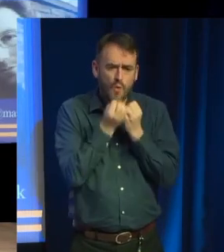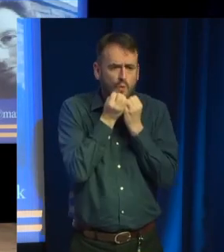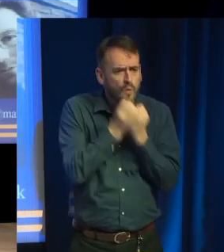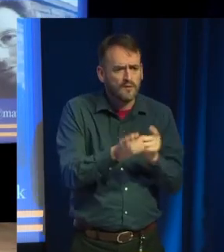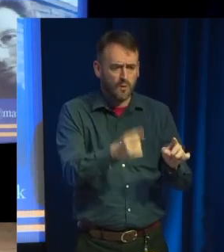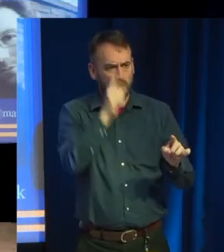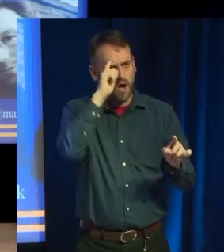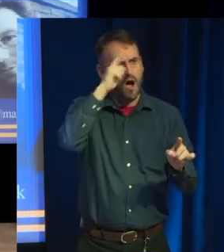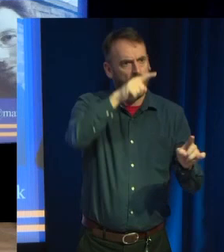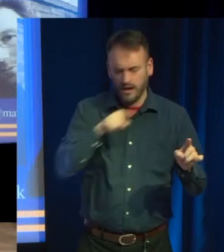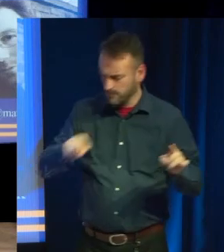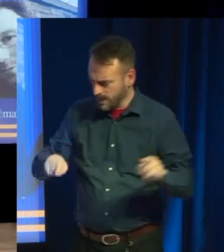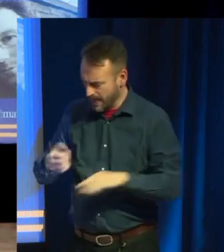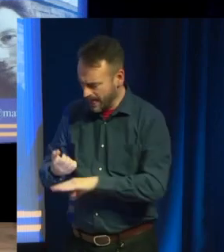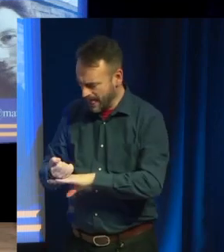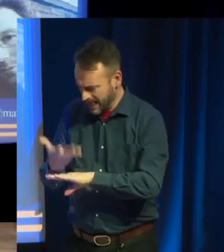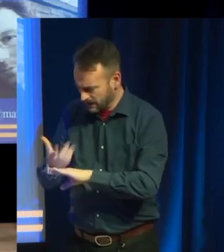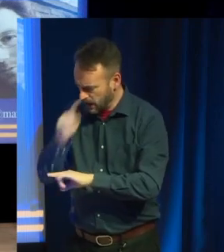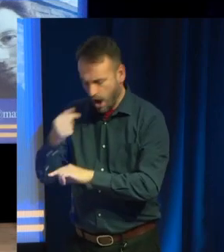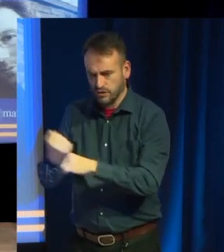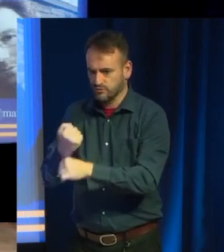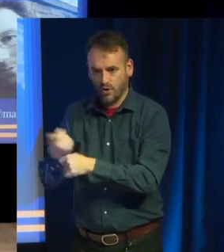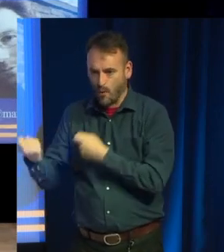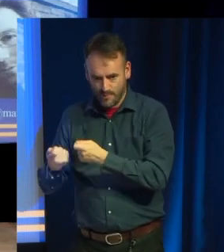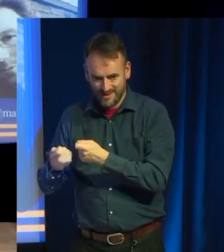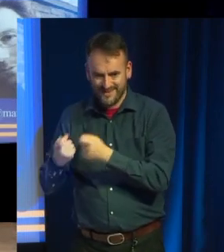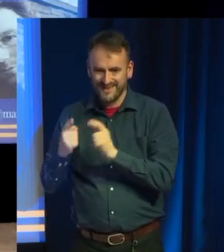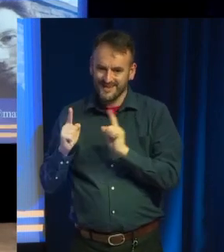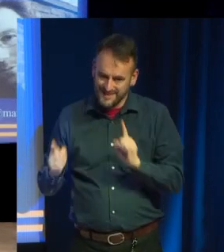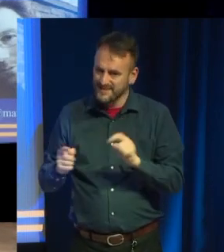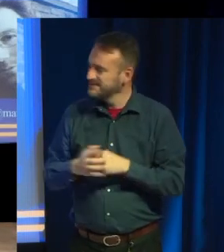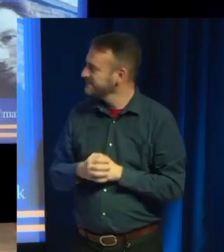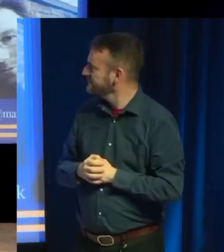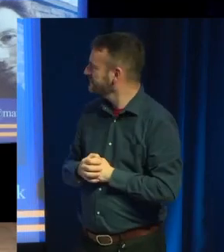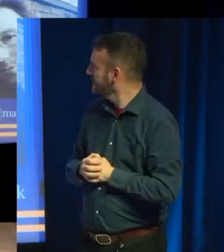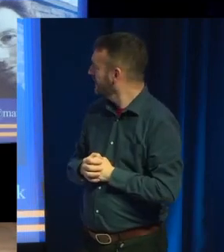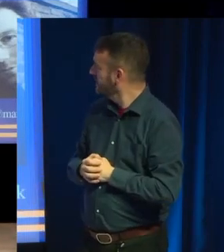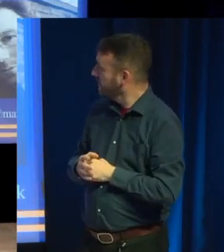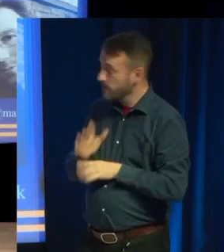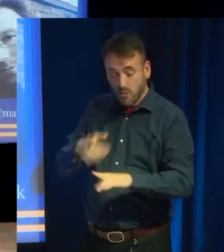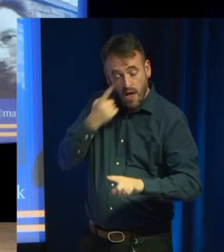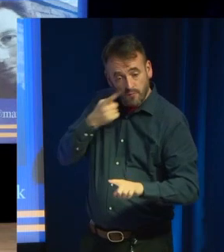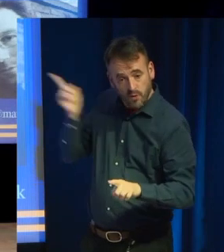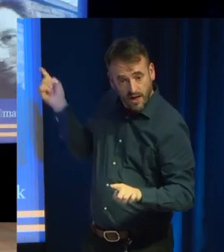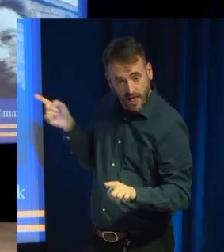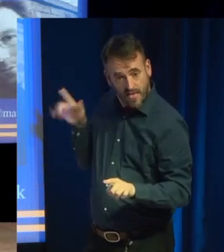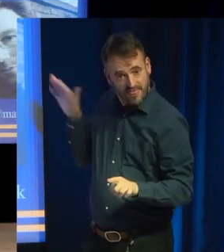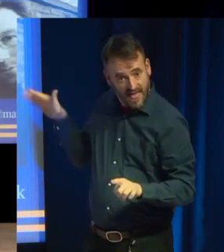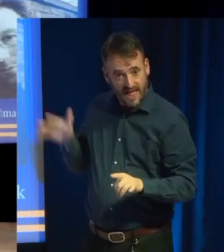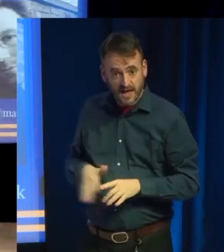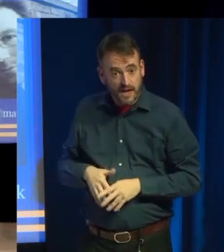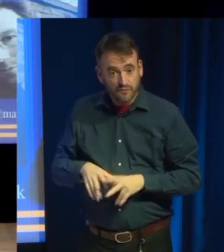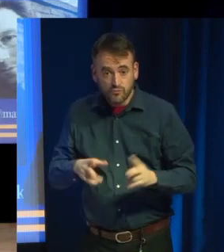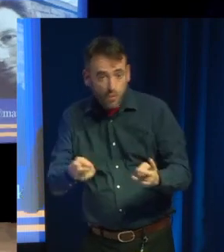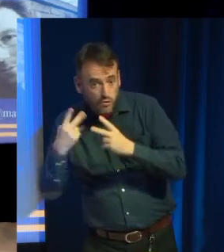So, I know I'm out of time. But if you want to have a look at it, it's there. And if you don't, it doesn't matter. I shall be around to...